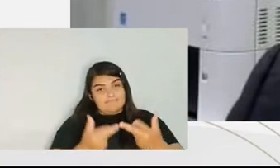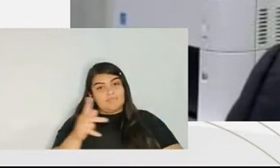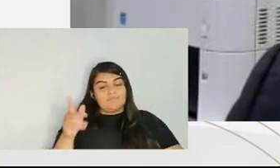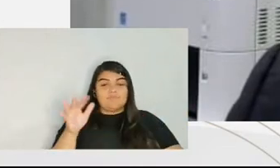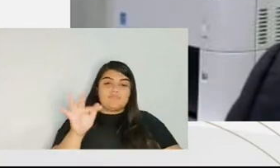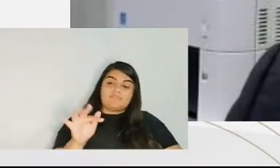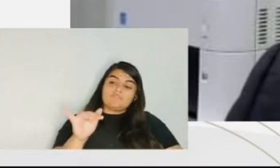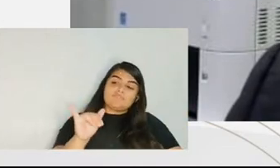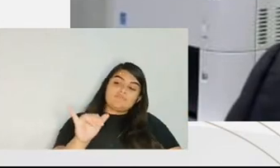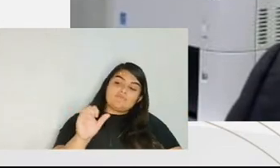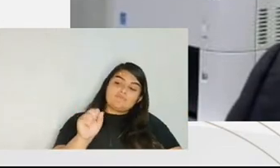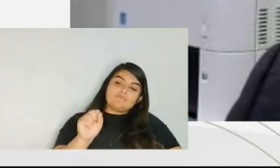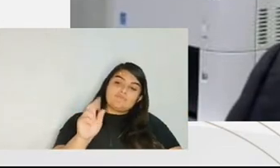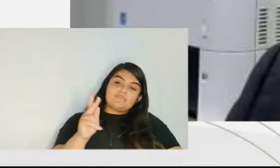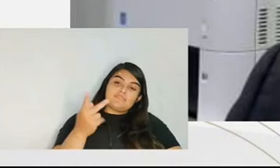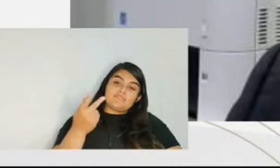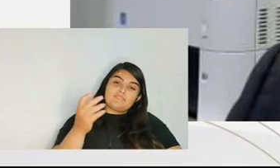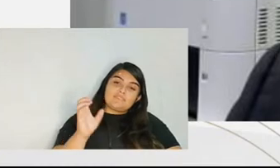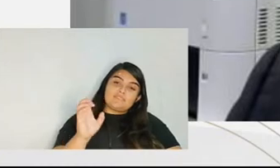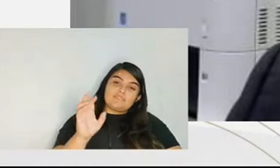we got from Professor Fisher.